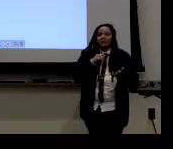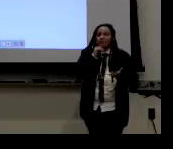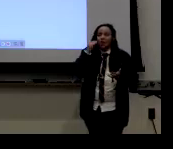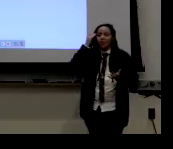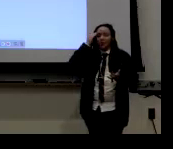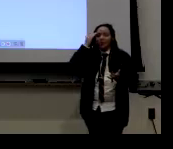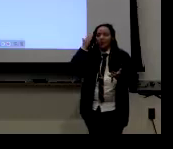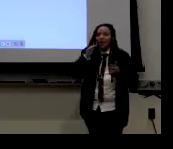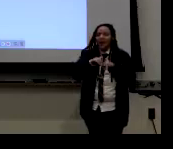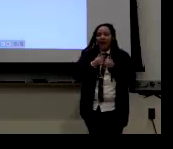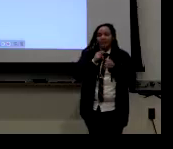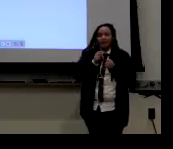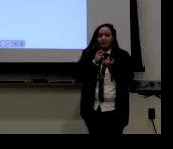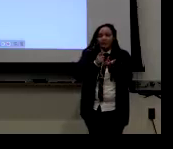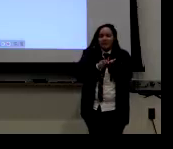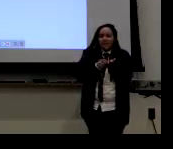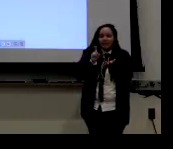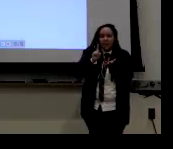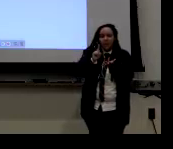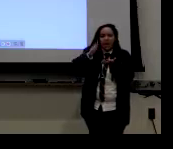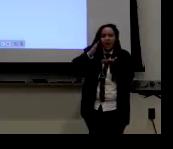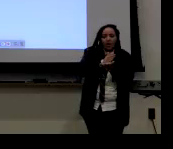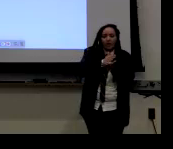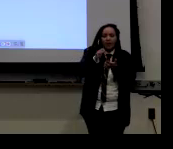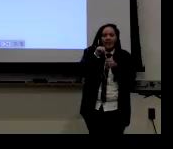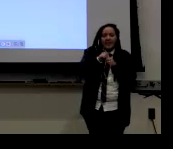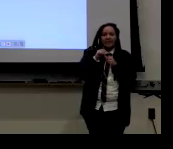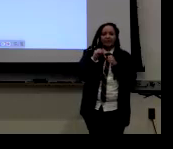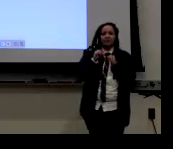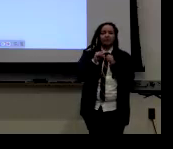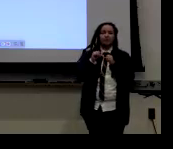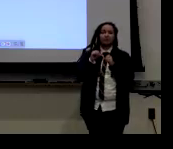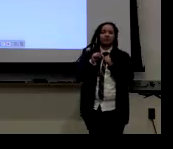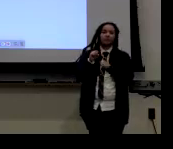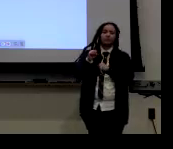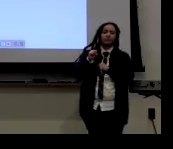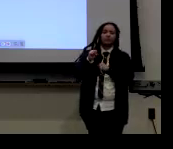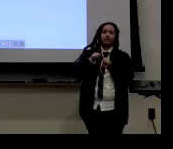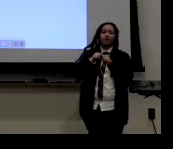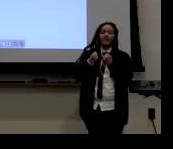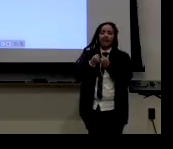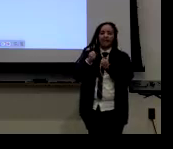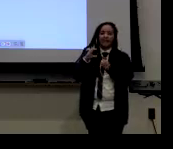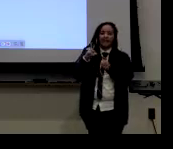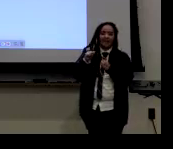interpreter Eric, class, and we have to discuss where,